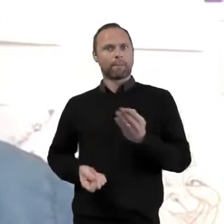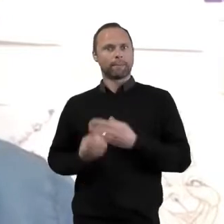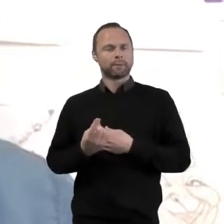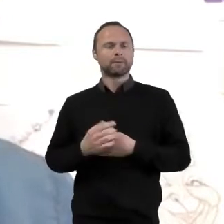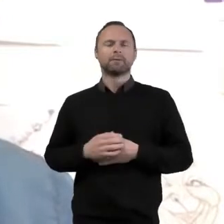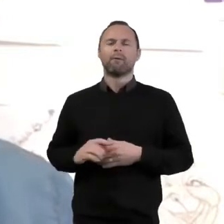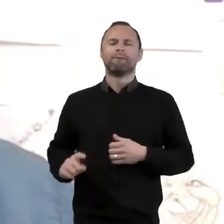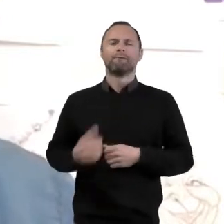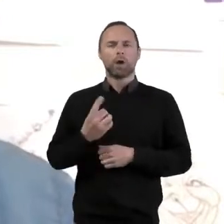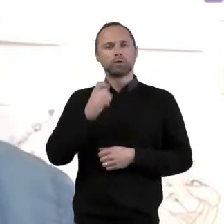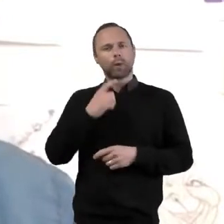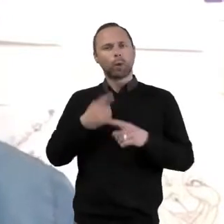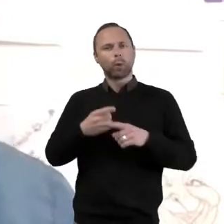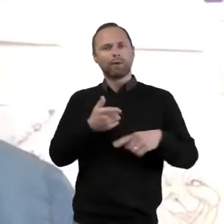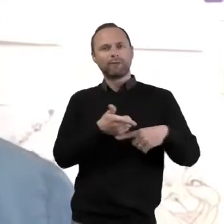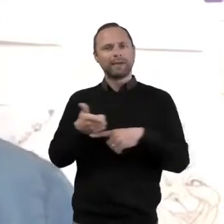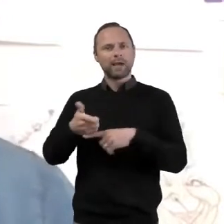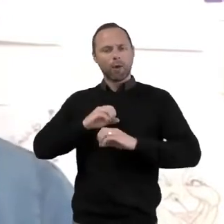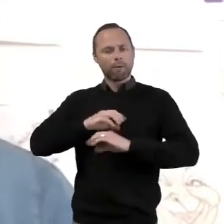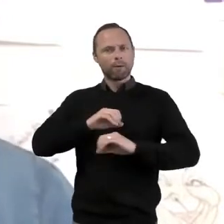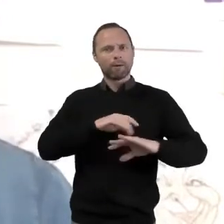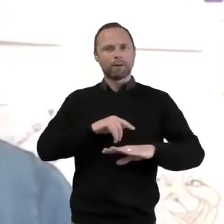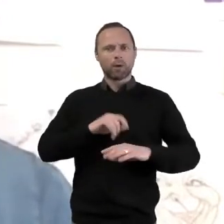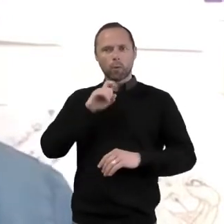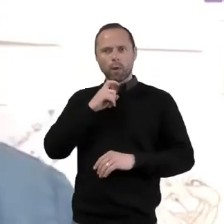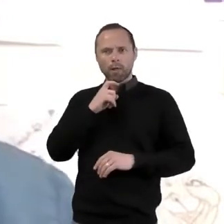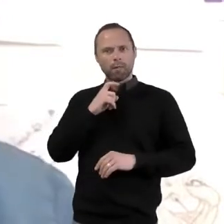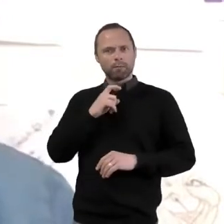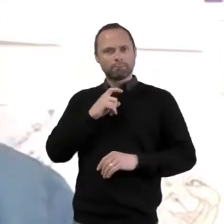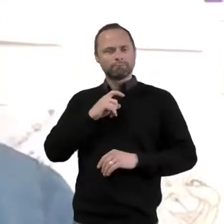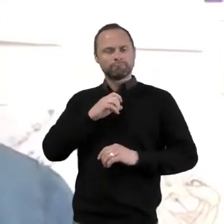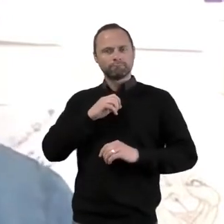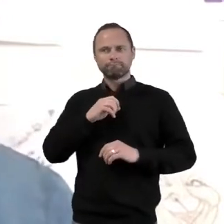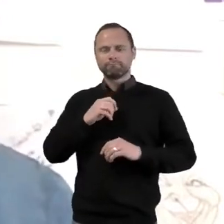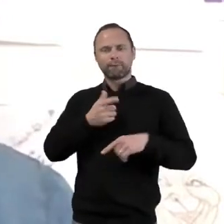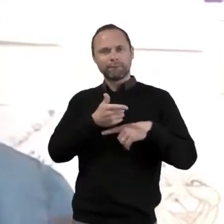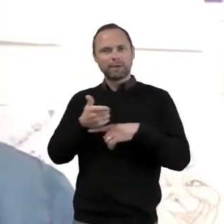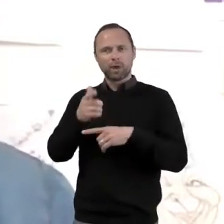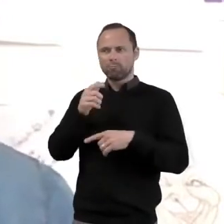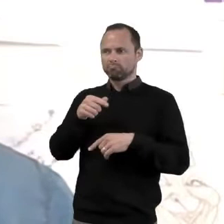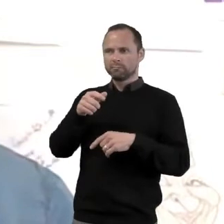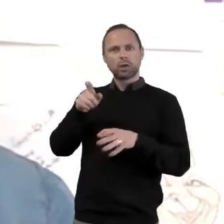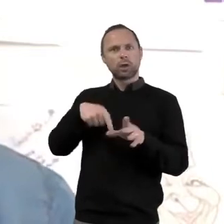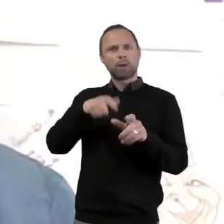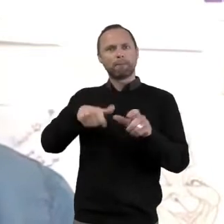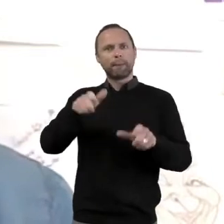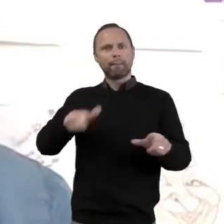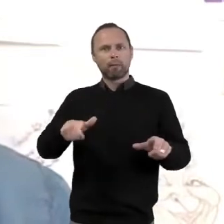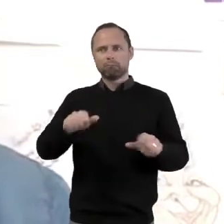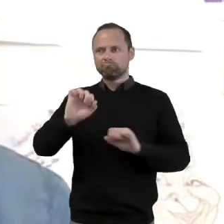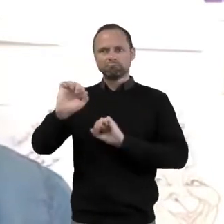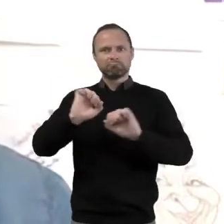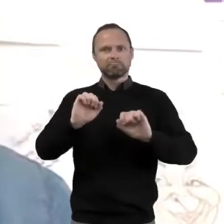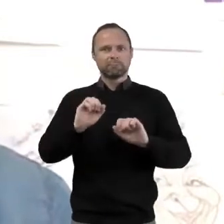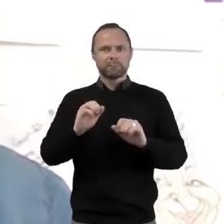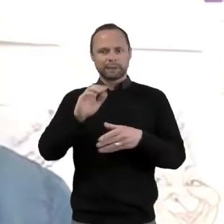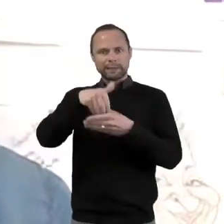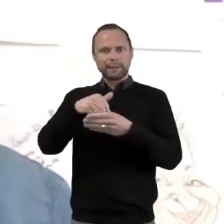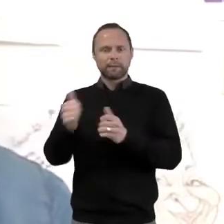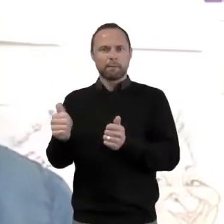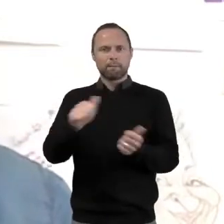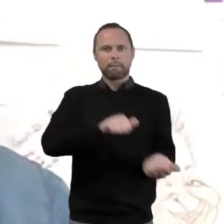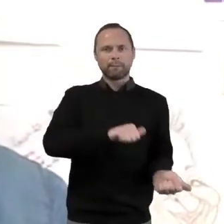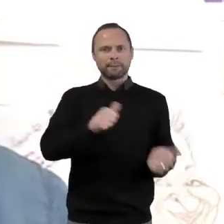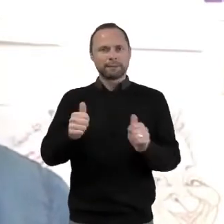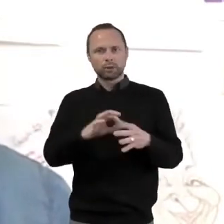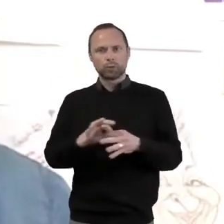show you a quick video and we're going to hear from the voices of some young people across the associations responding to the question,